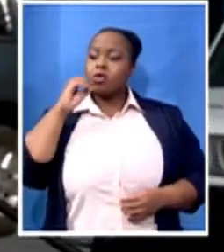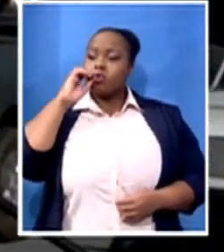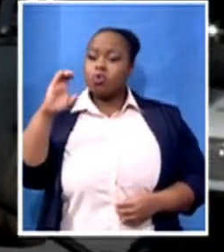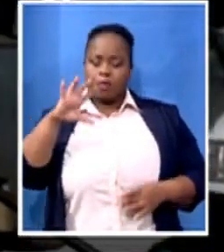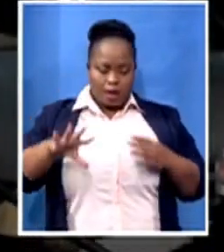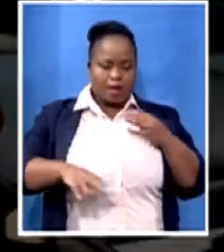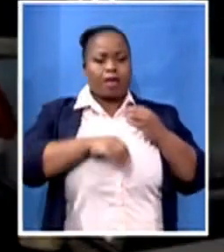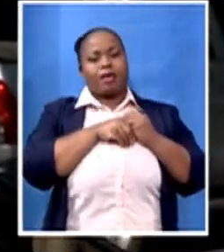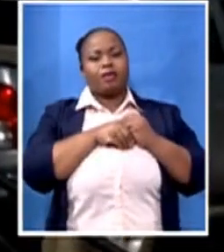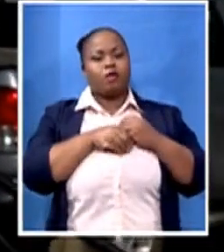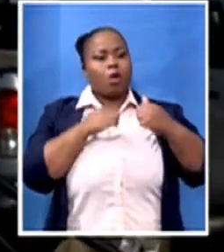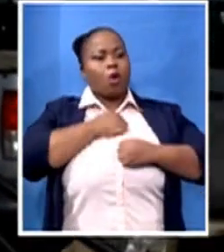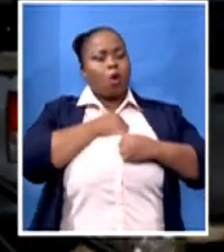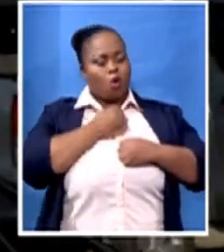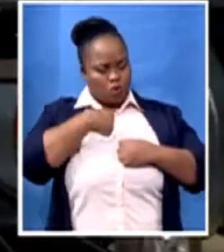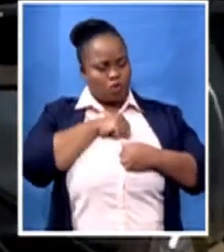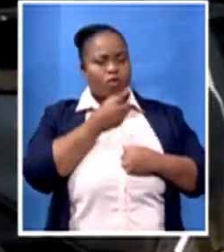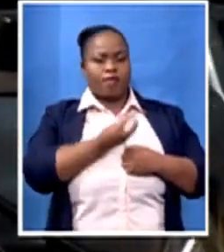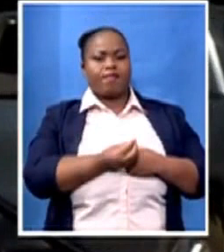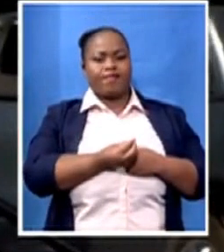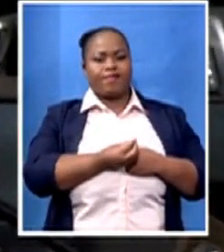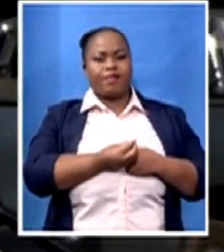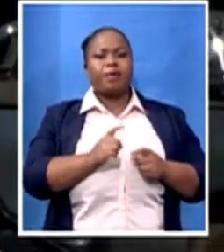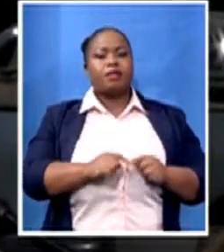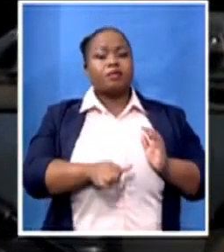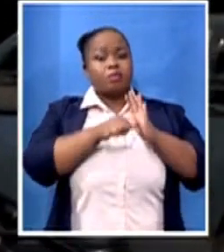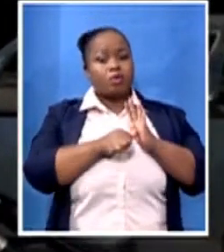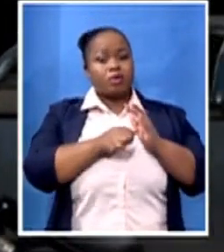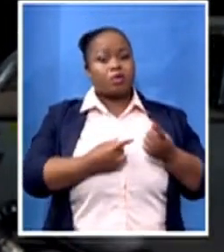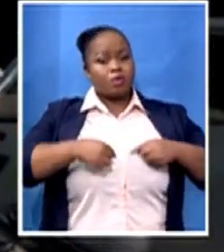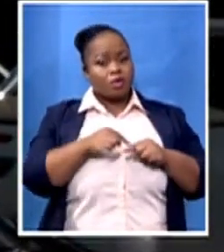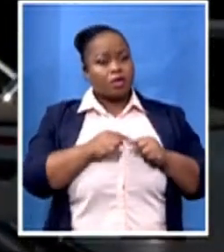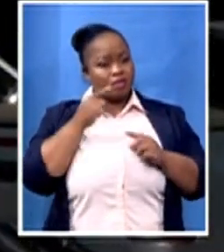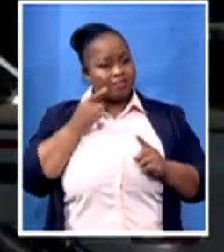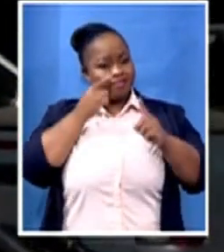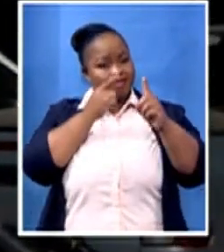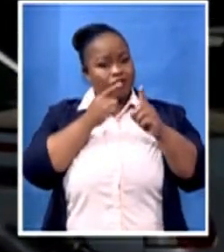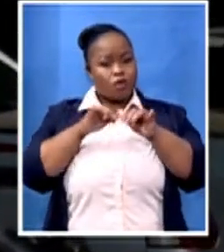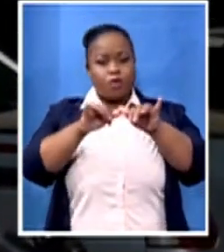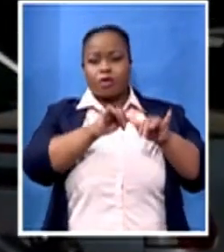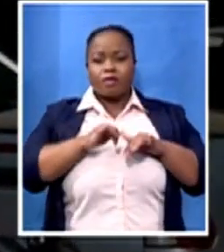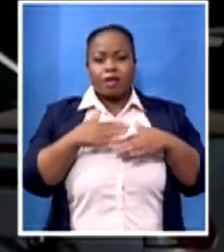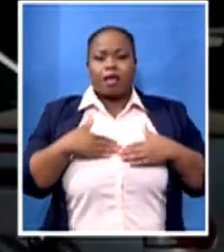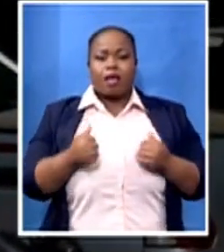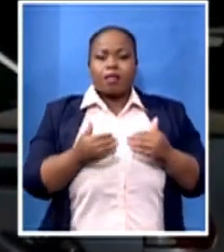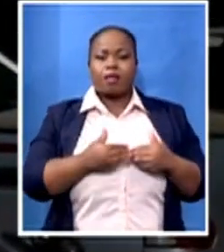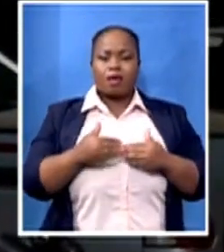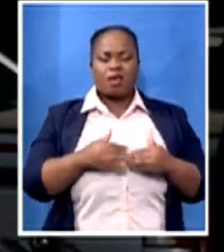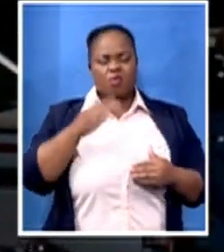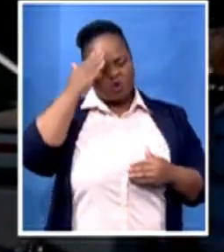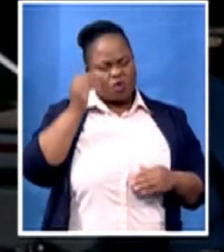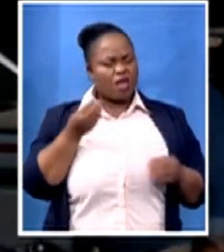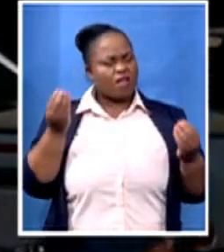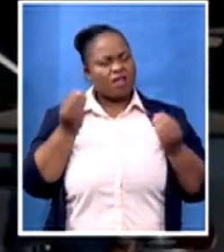highlight, is that all of us are moving towards universal health care. And Cuba is known for actually its national health system,